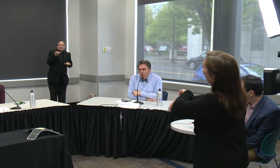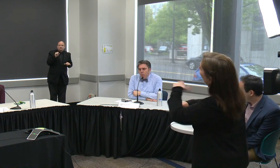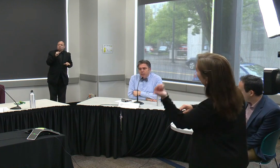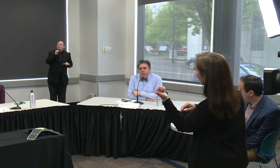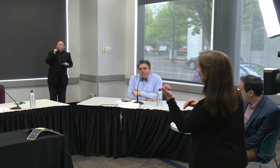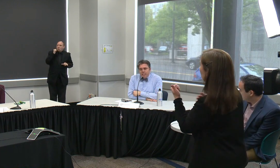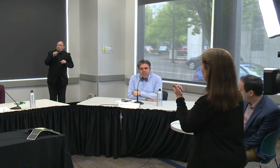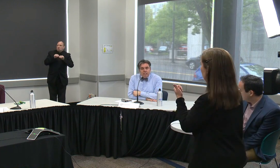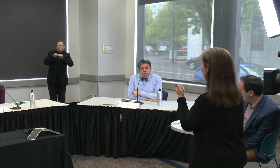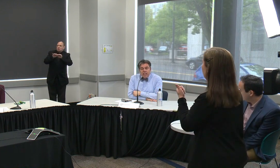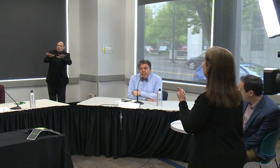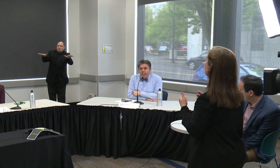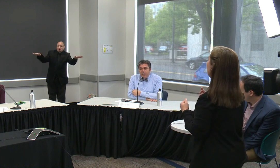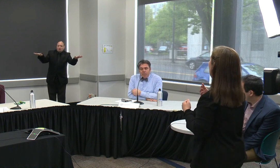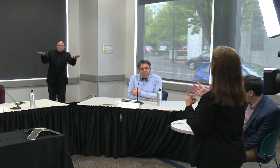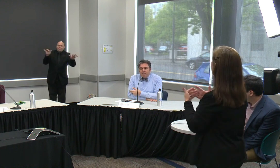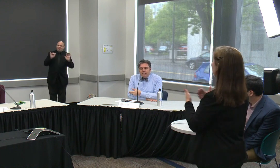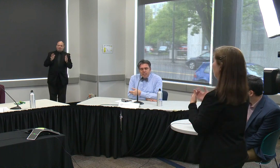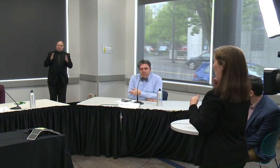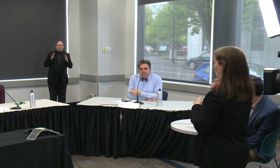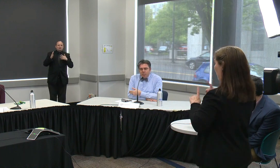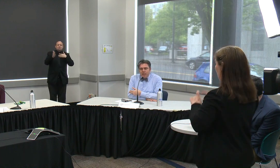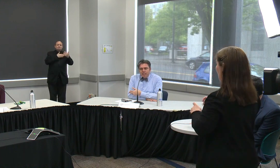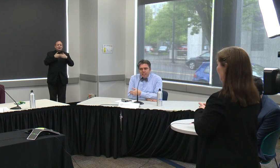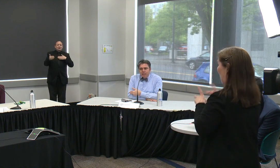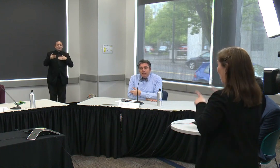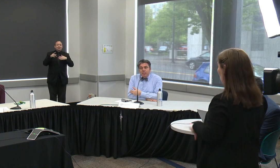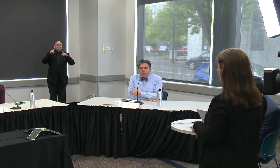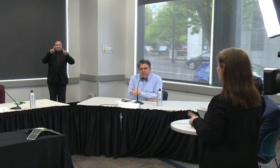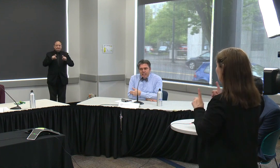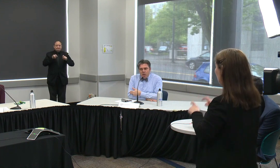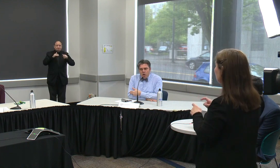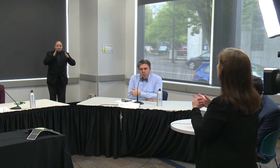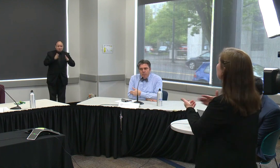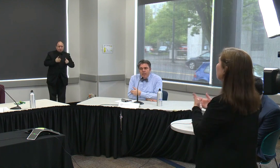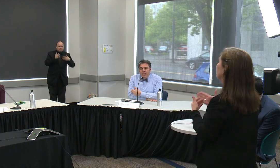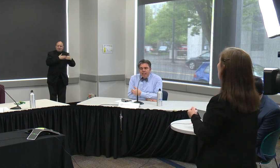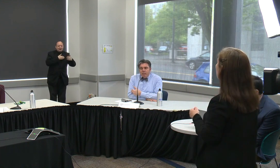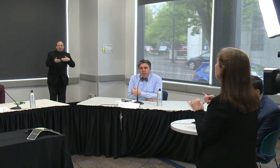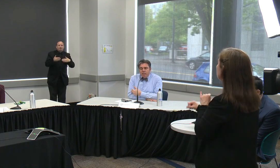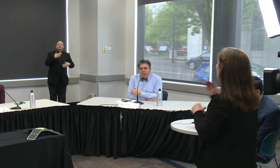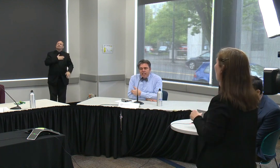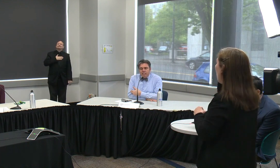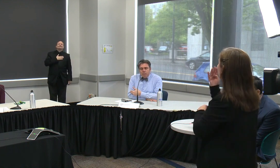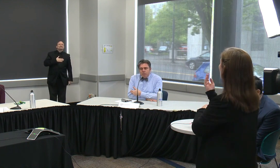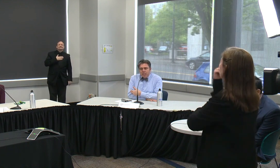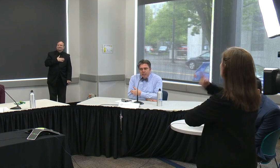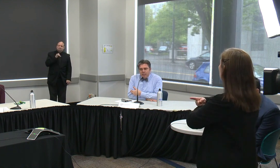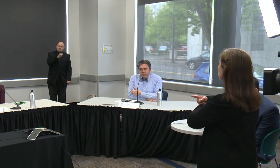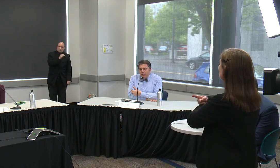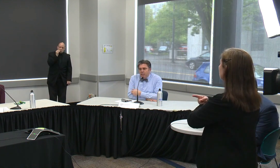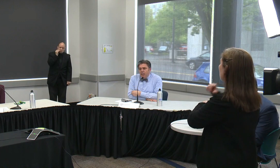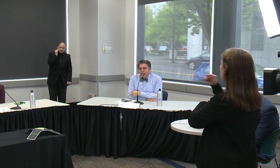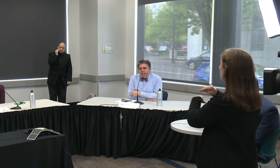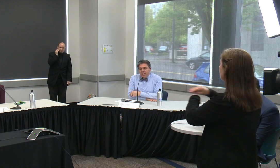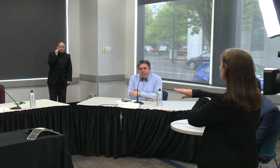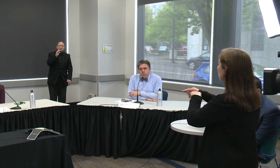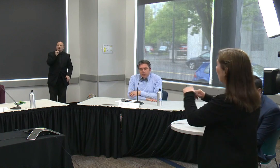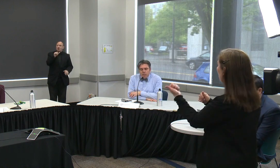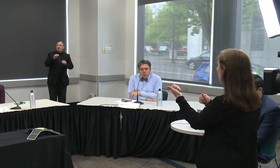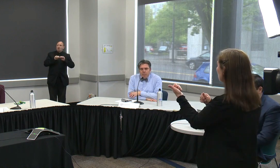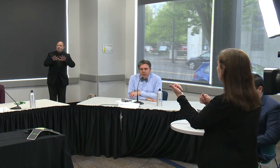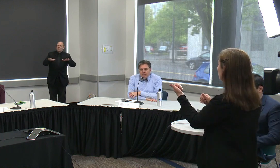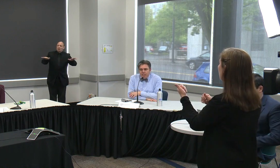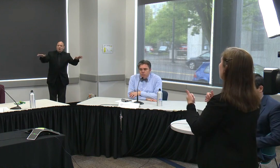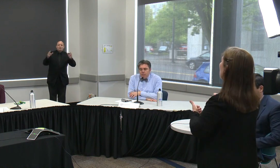whether we did a test or not that recommendation is going to remain the same that they're staying home and they're they're not exposing others again